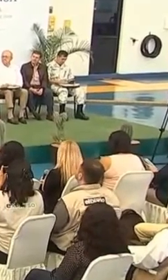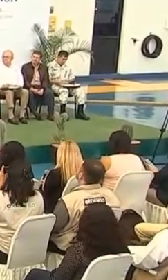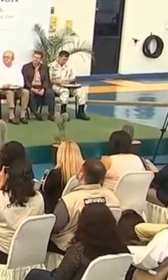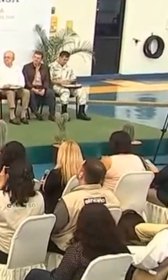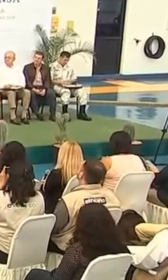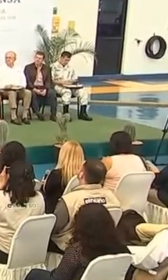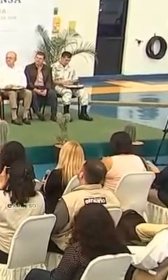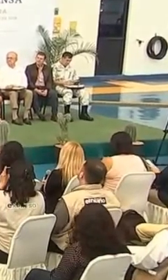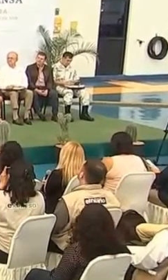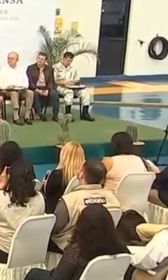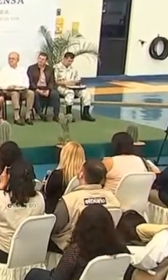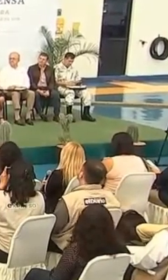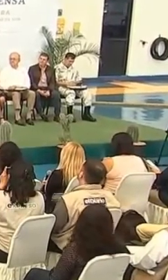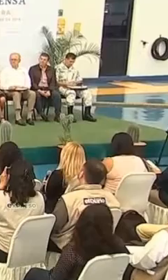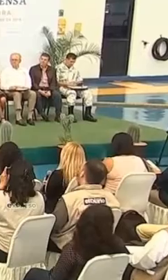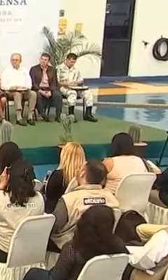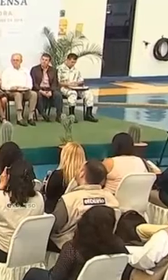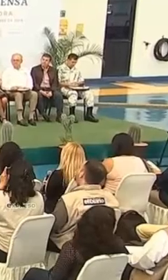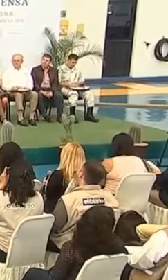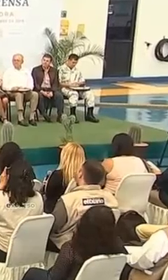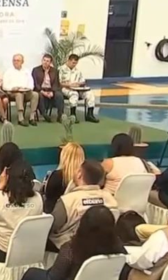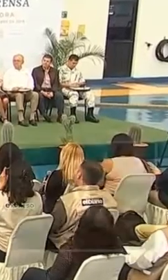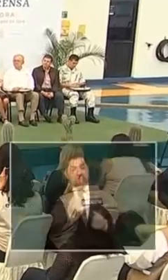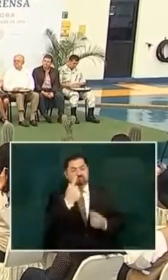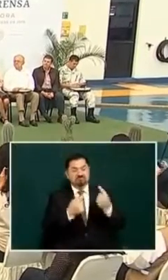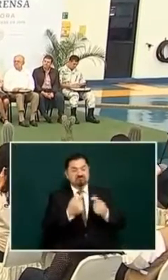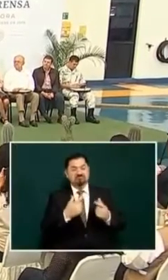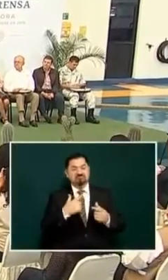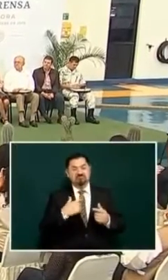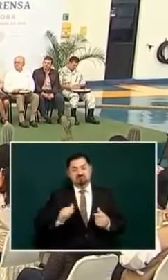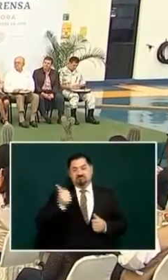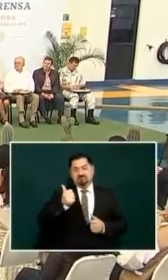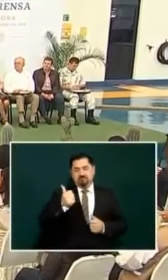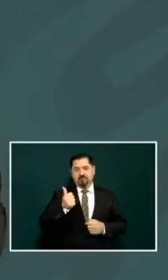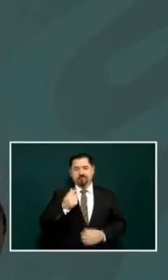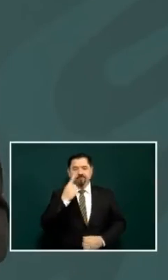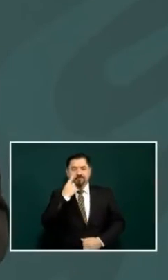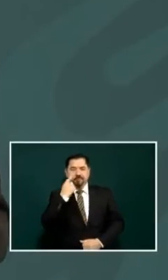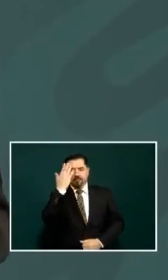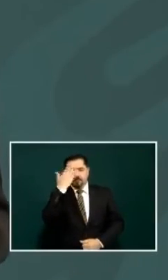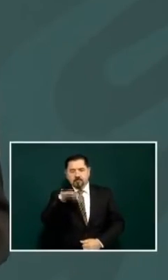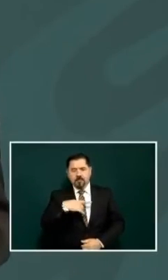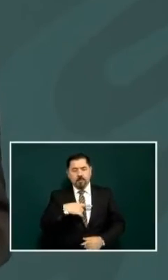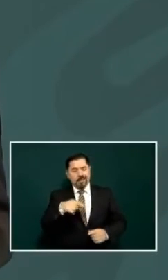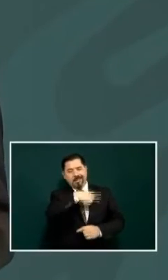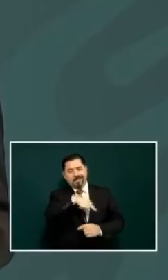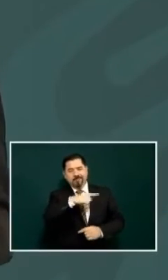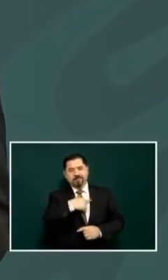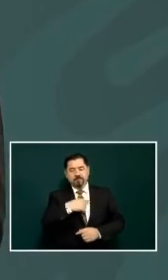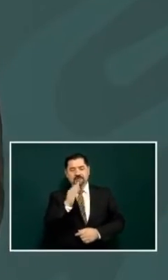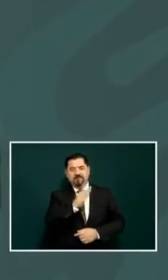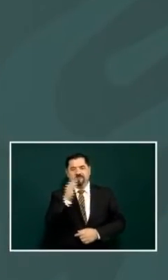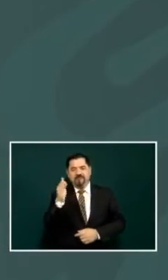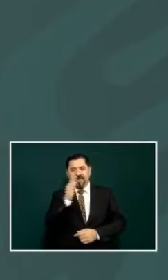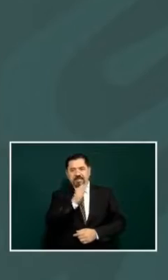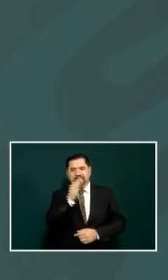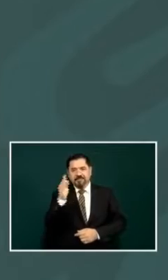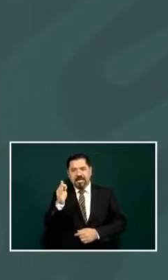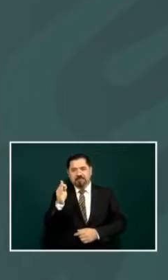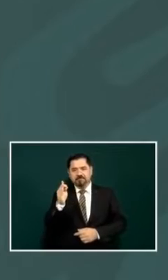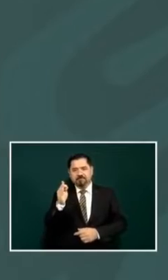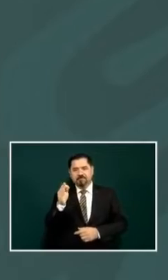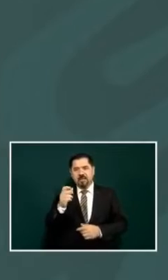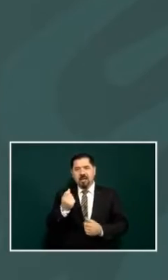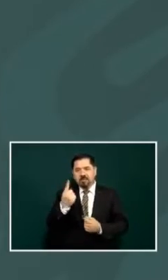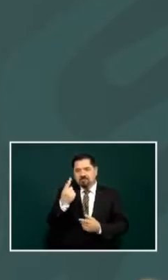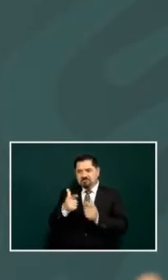and they even extort us like you know there's a date since they know there's a date then